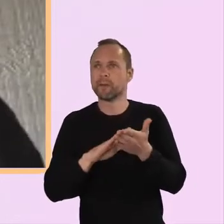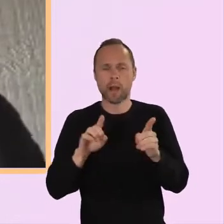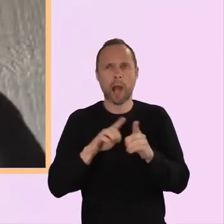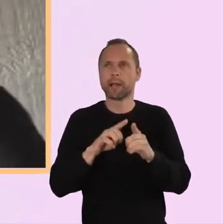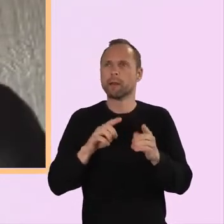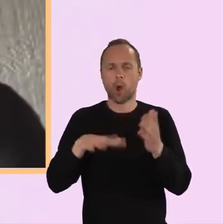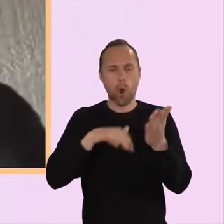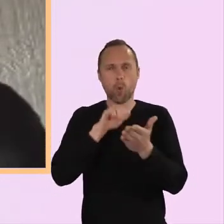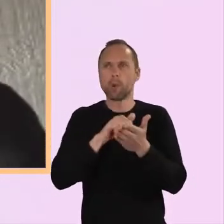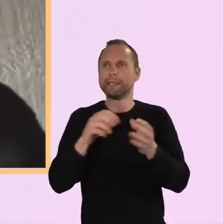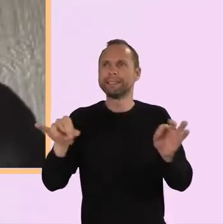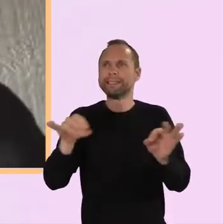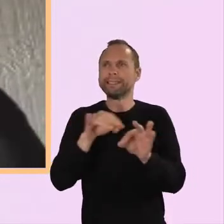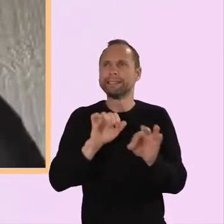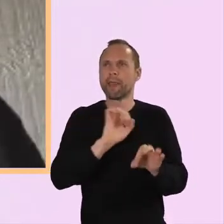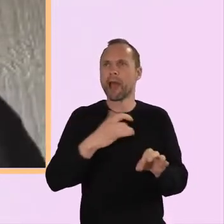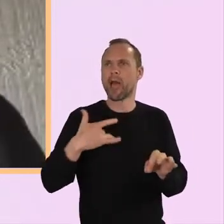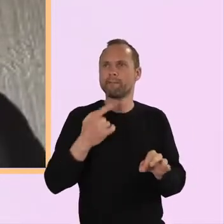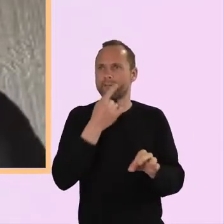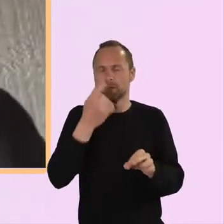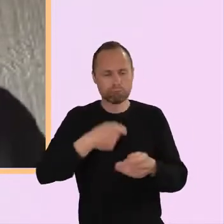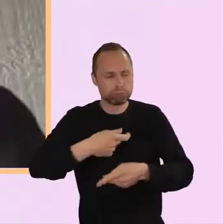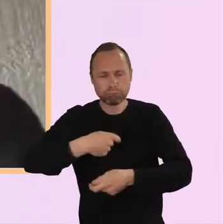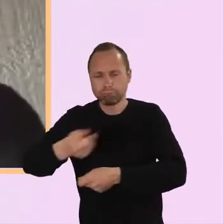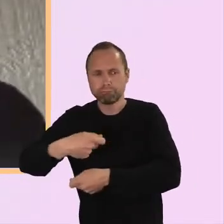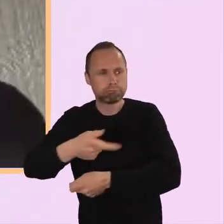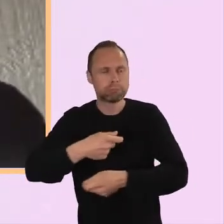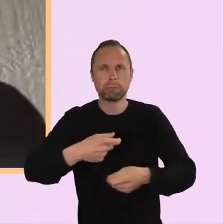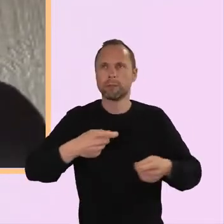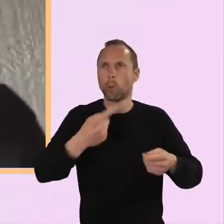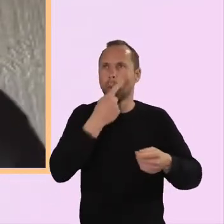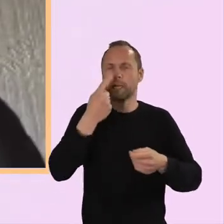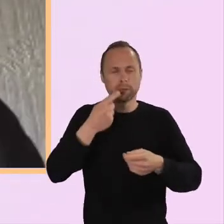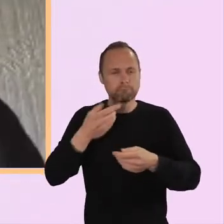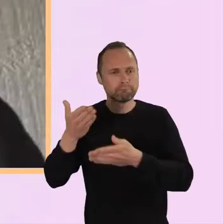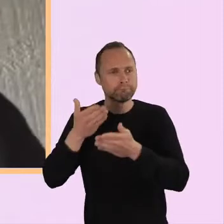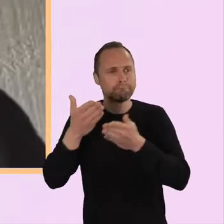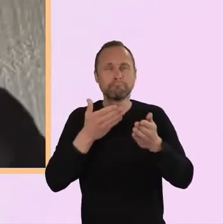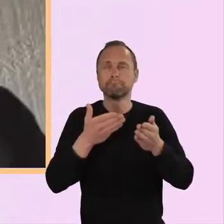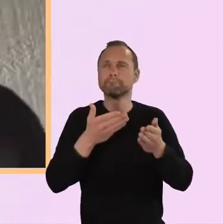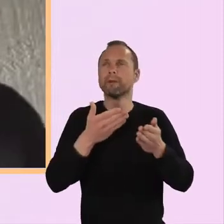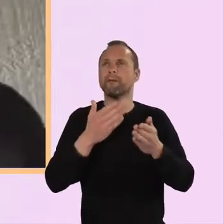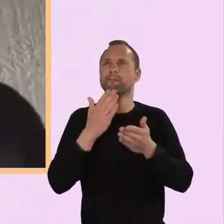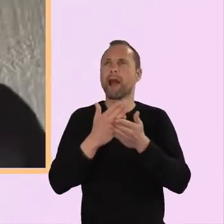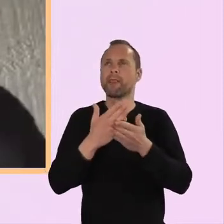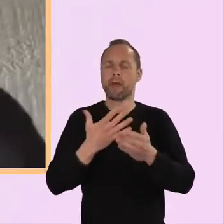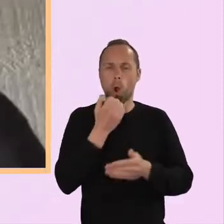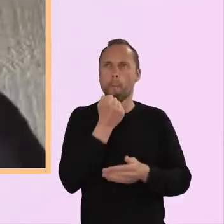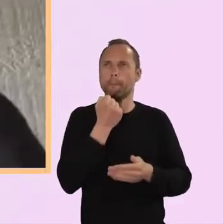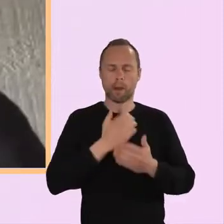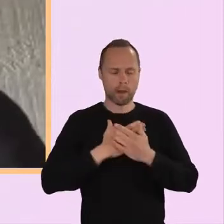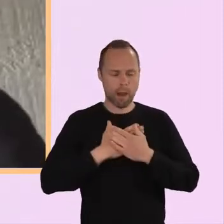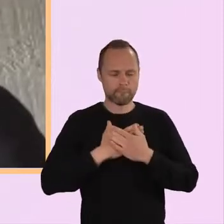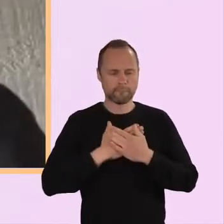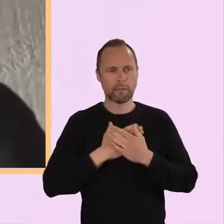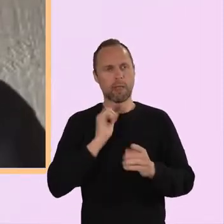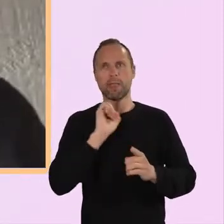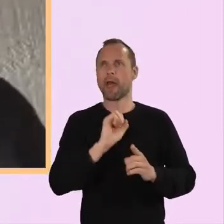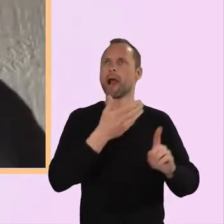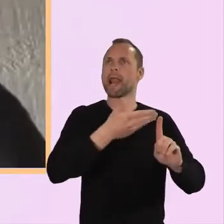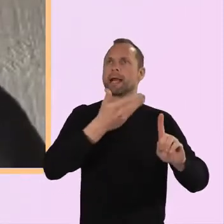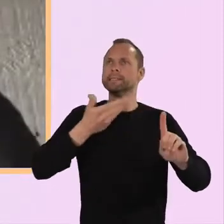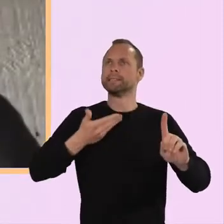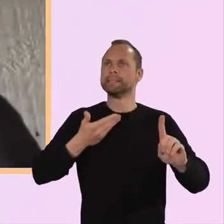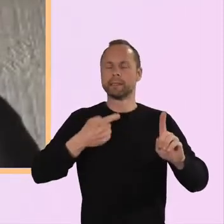and love. Yes, for the legacy of life. lives we give you thanks.